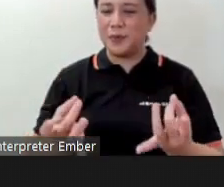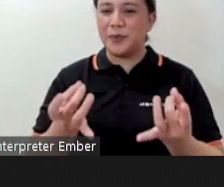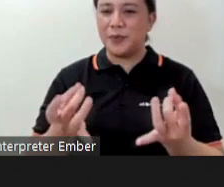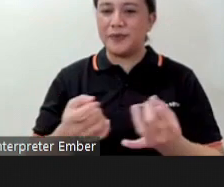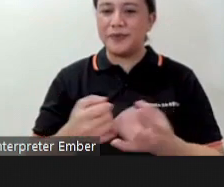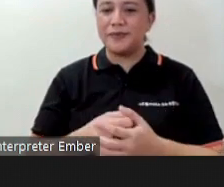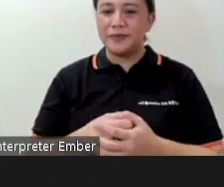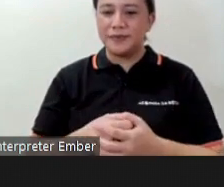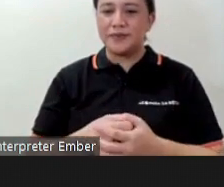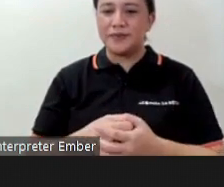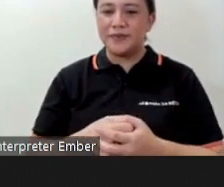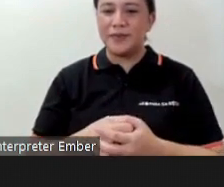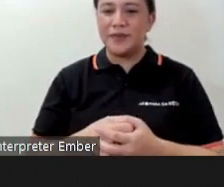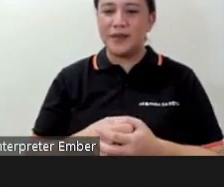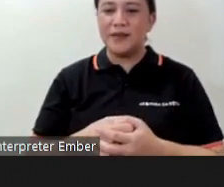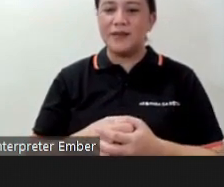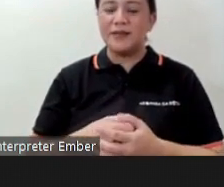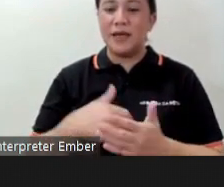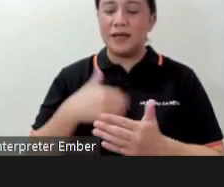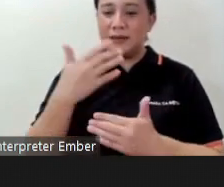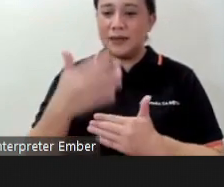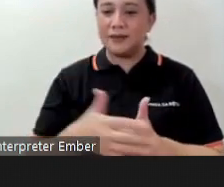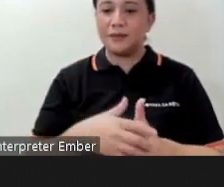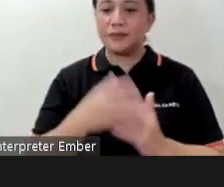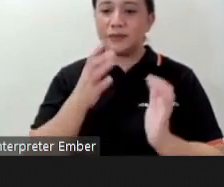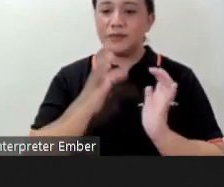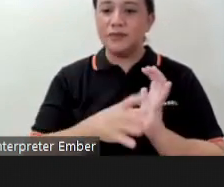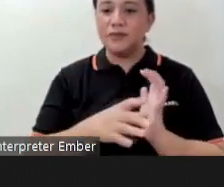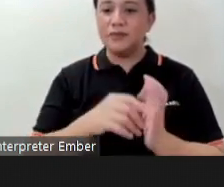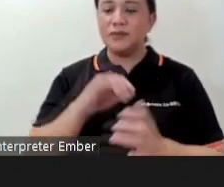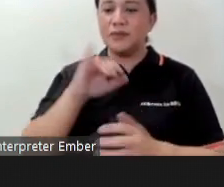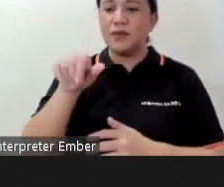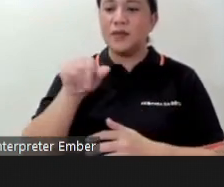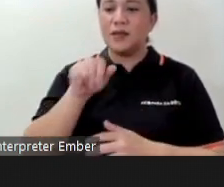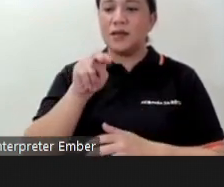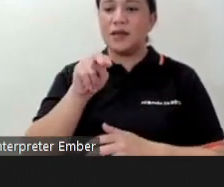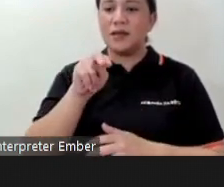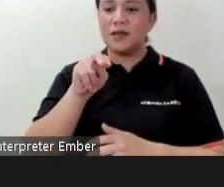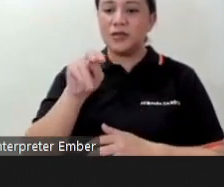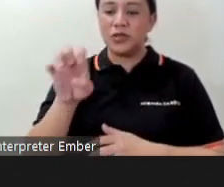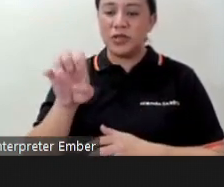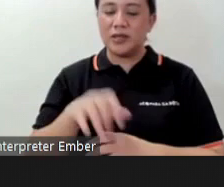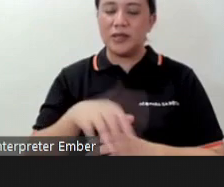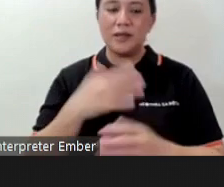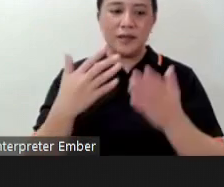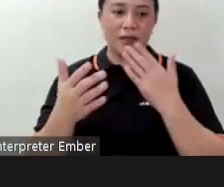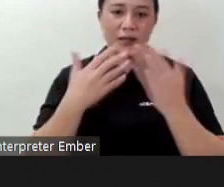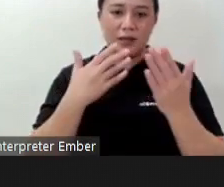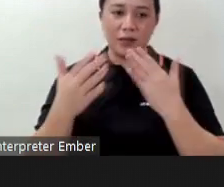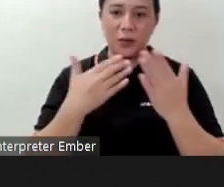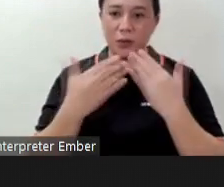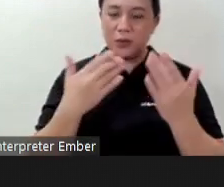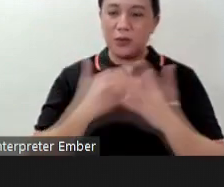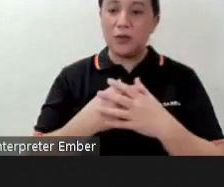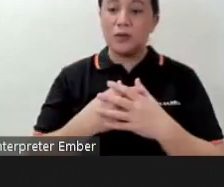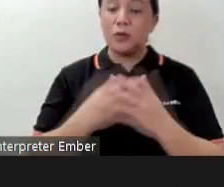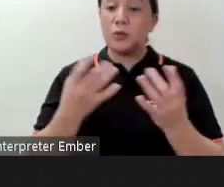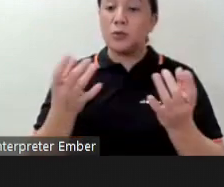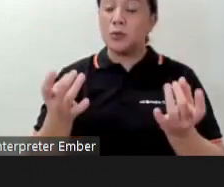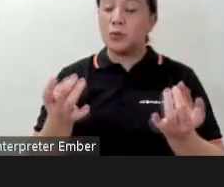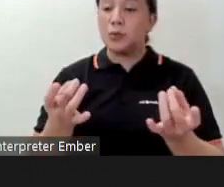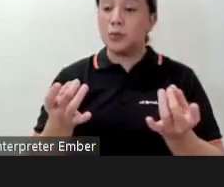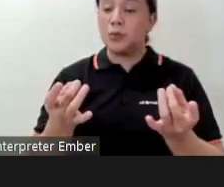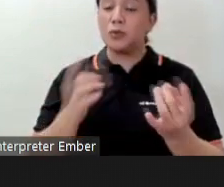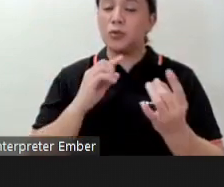another comment is from Ms. Sheeran thank you Dr. Lopez the meditation exercise